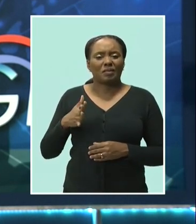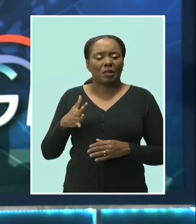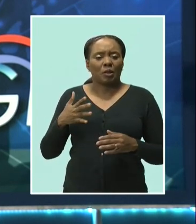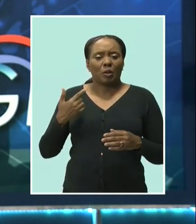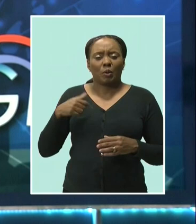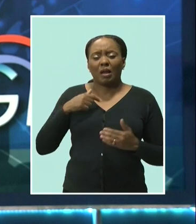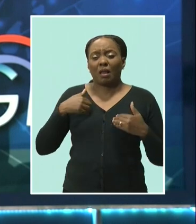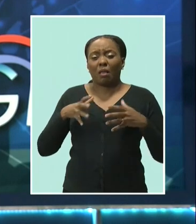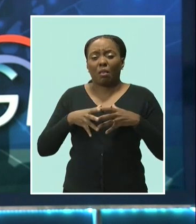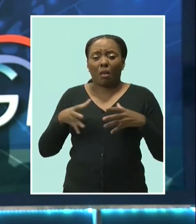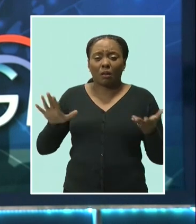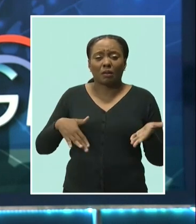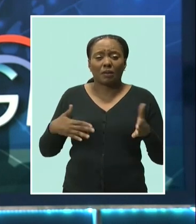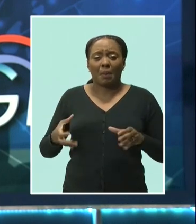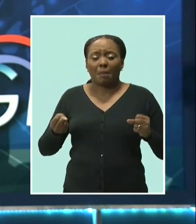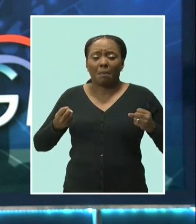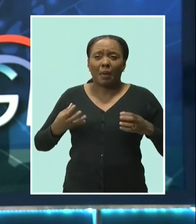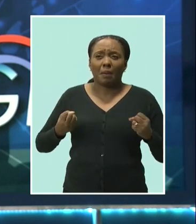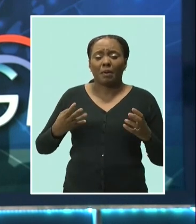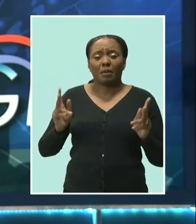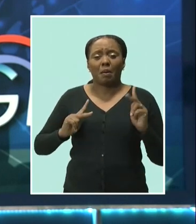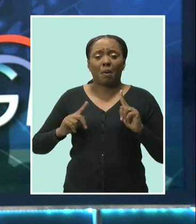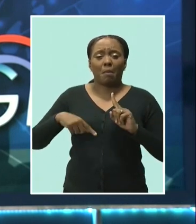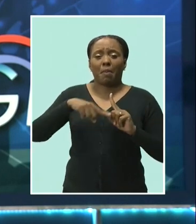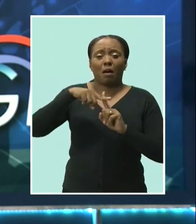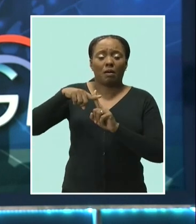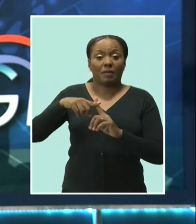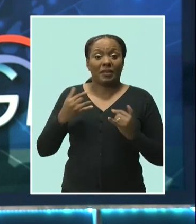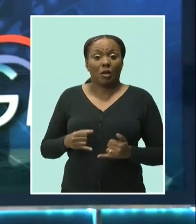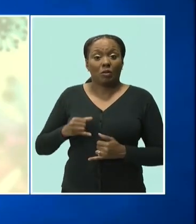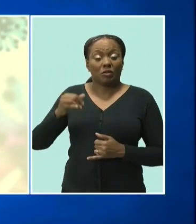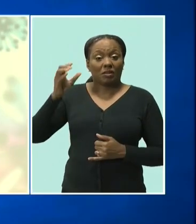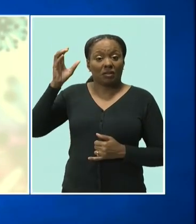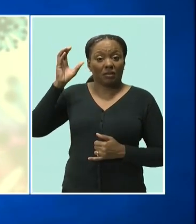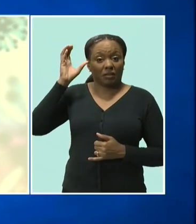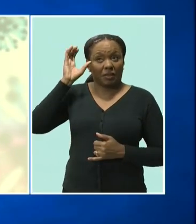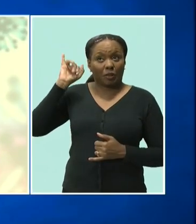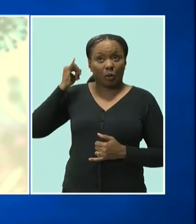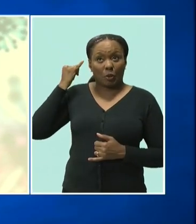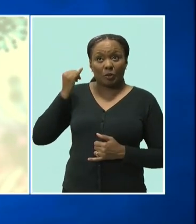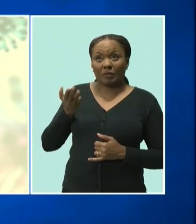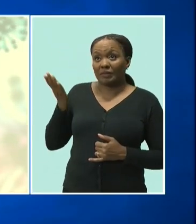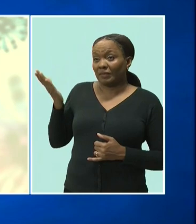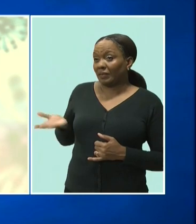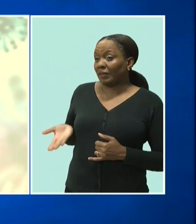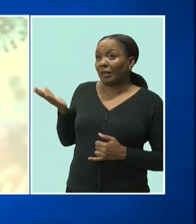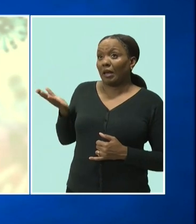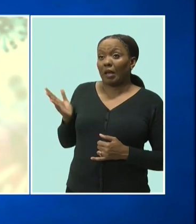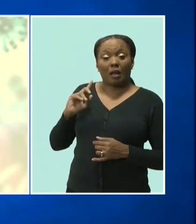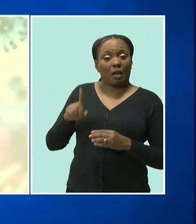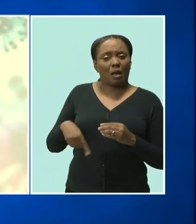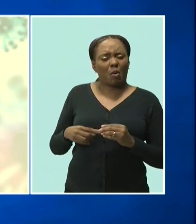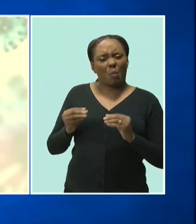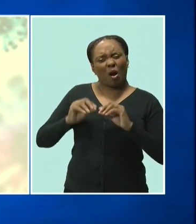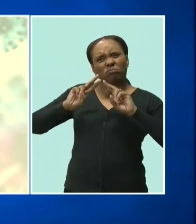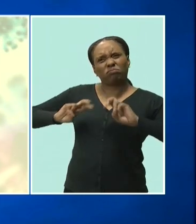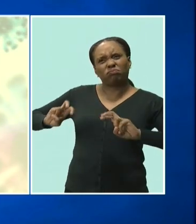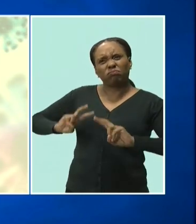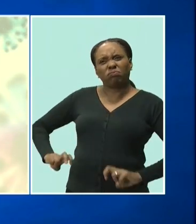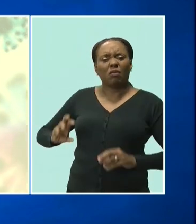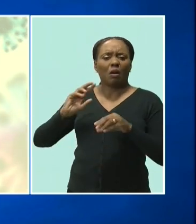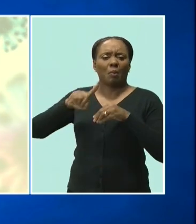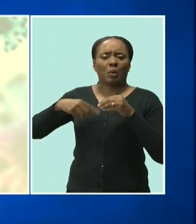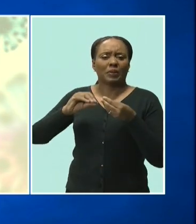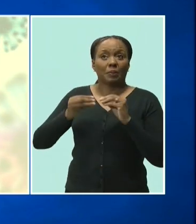number of deaths and thousands of cases. And Shane Jones joins us live now to take a closer look at those